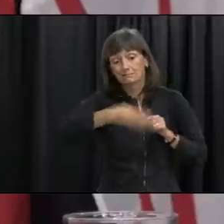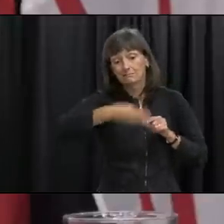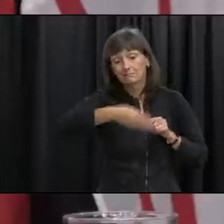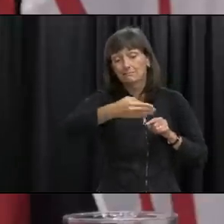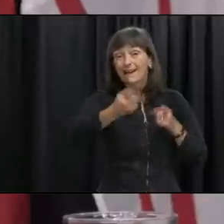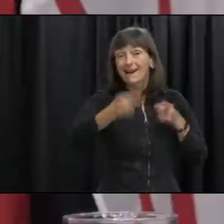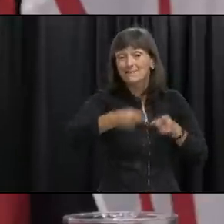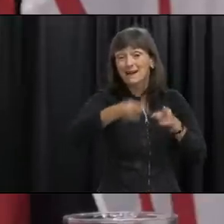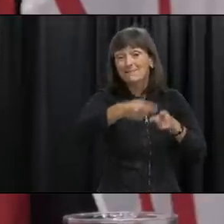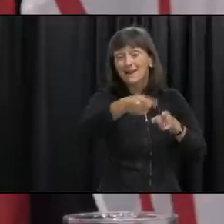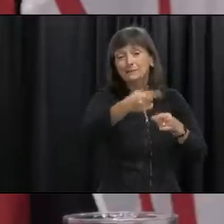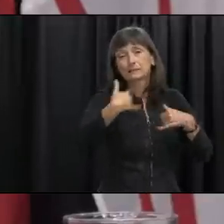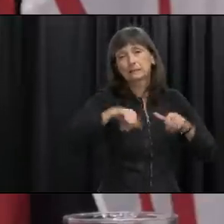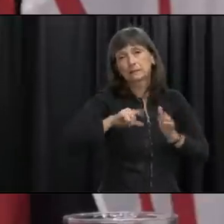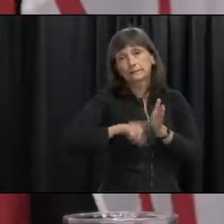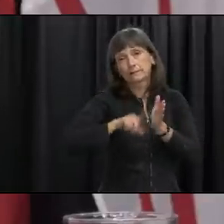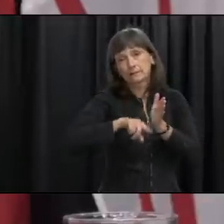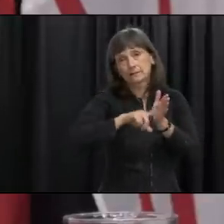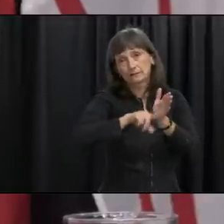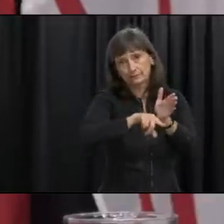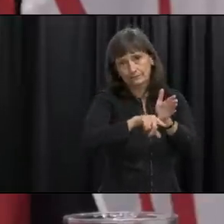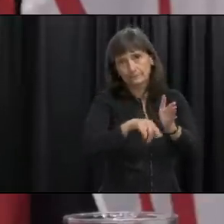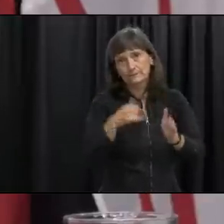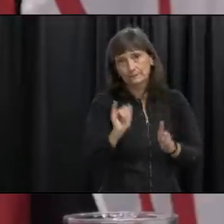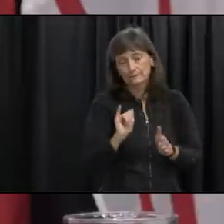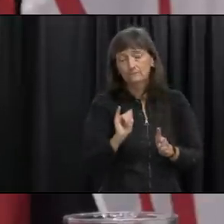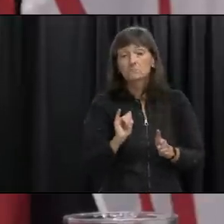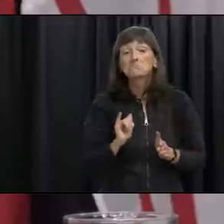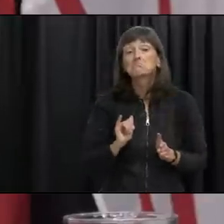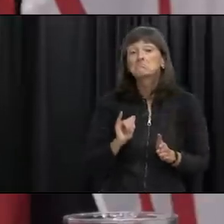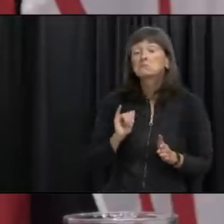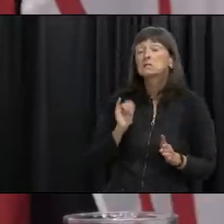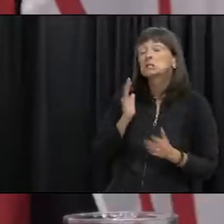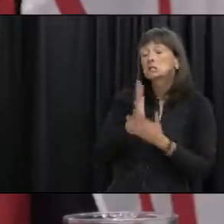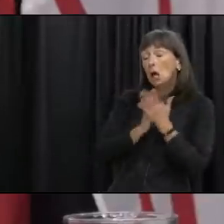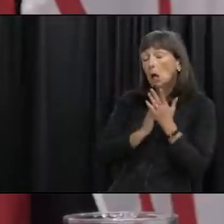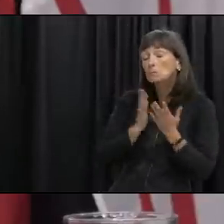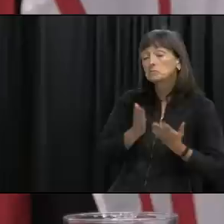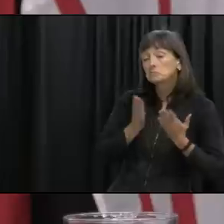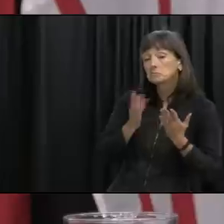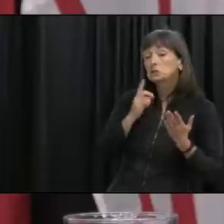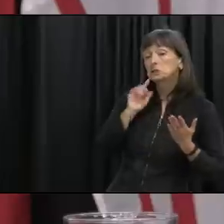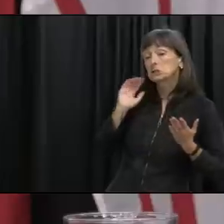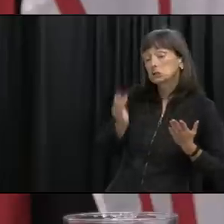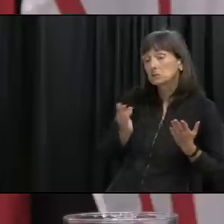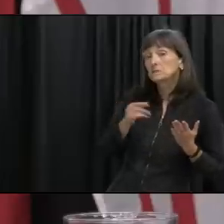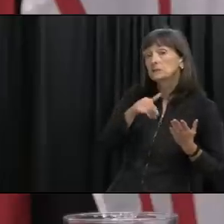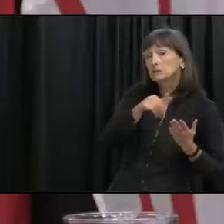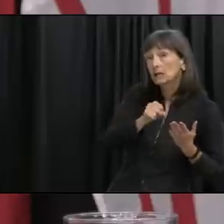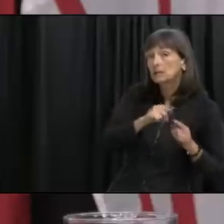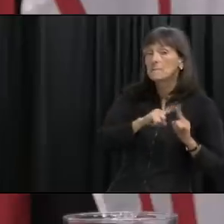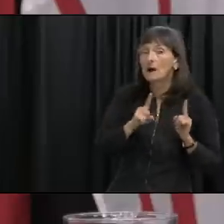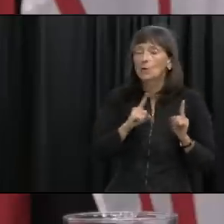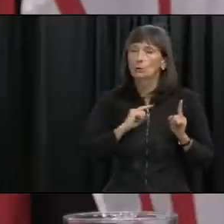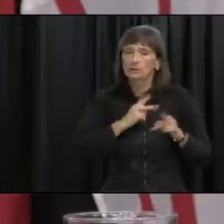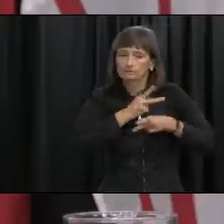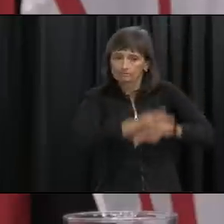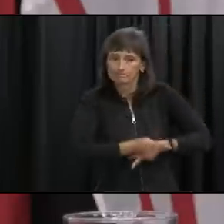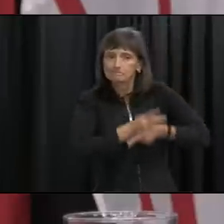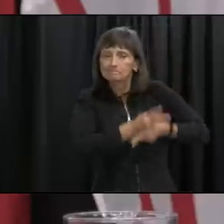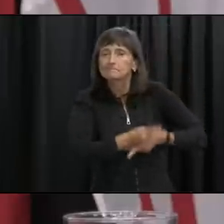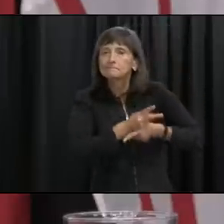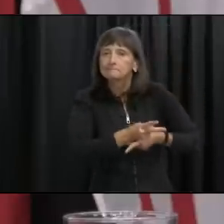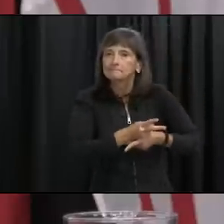ongoing uh there has been a suggestion that this has happened and so we have out of an abundance of caution issued